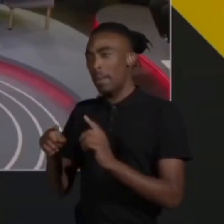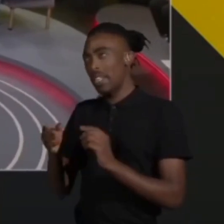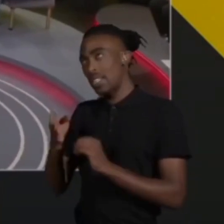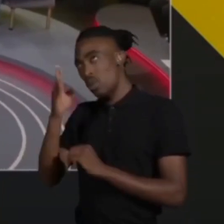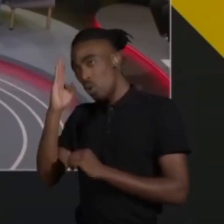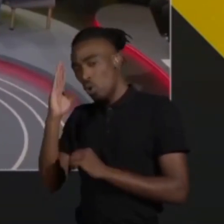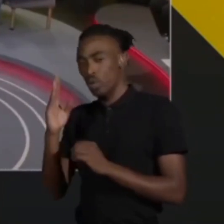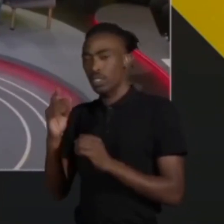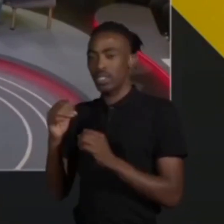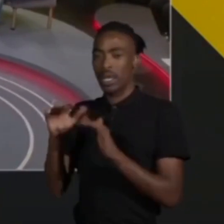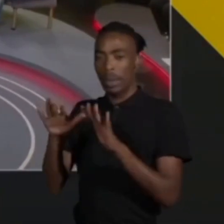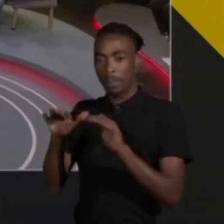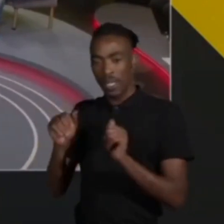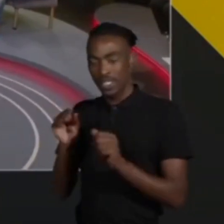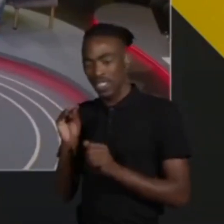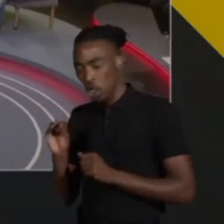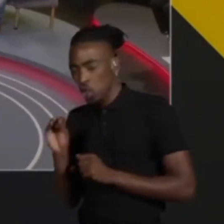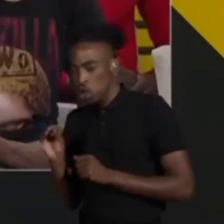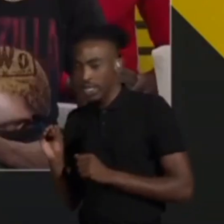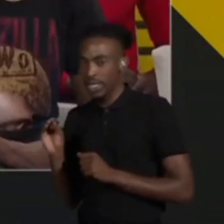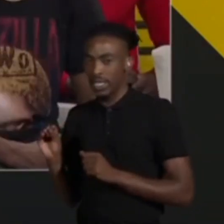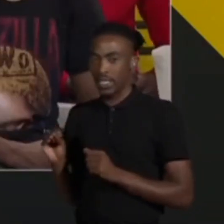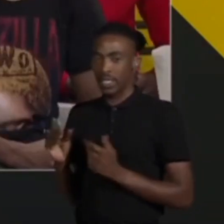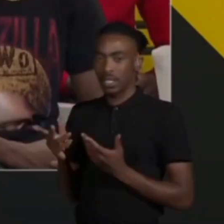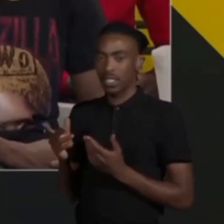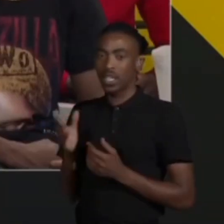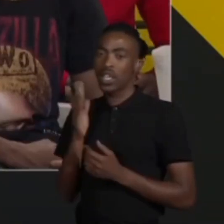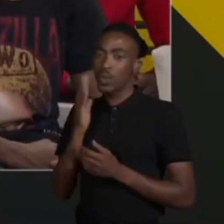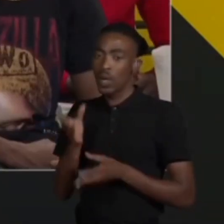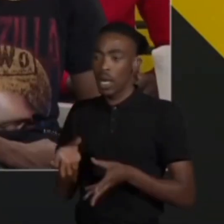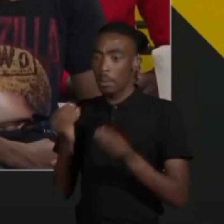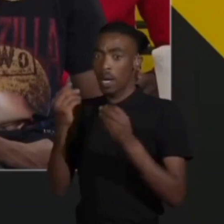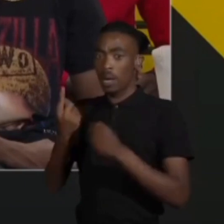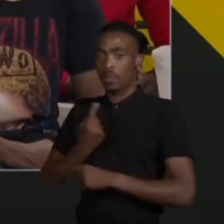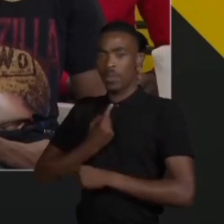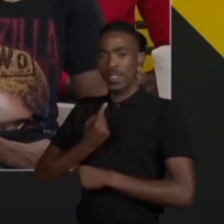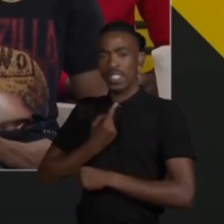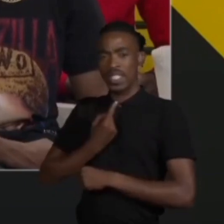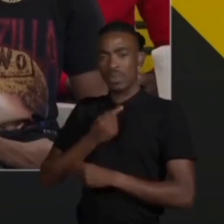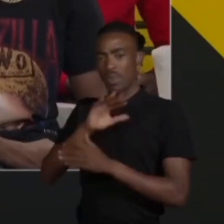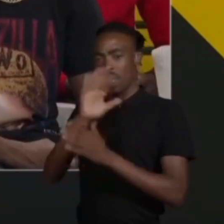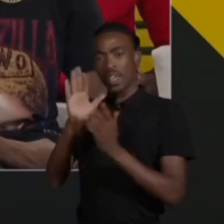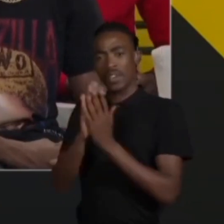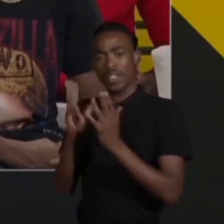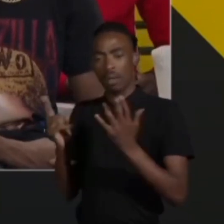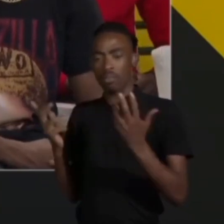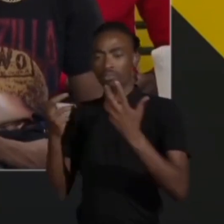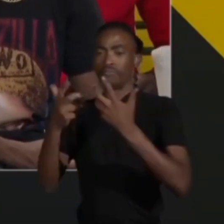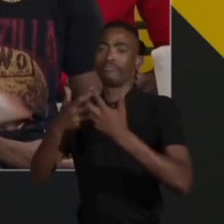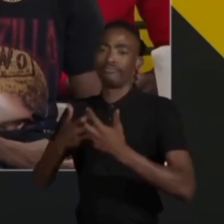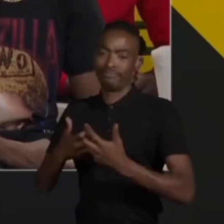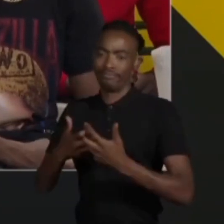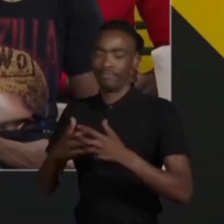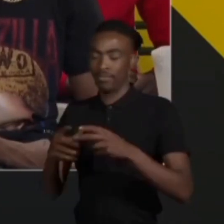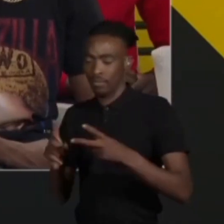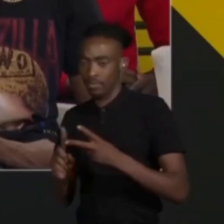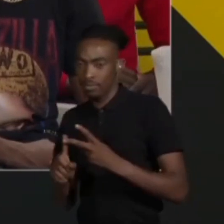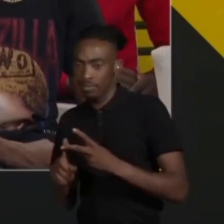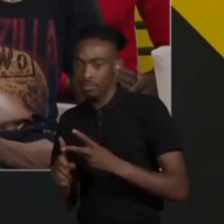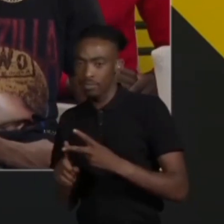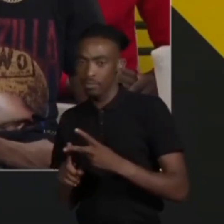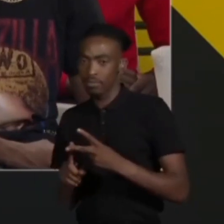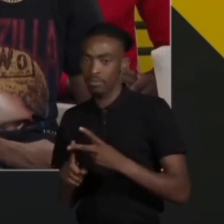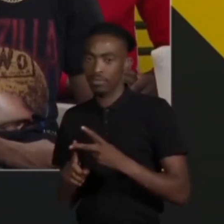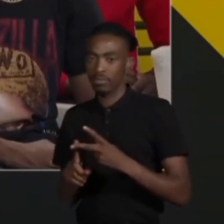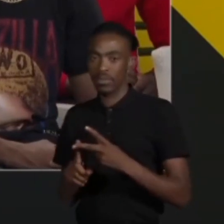that you need to have a personal relationship with and once you find him for yourself everything else begins to make sense secondly i'm an ordained